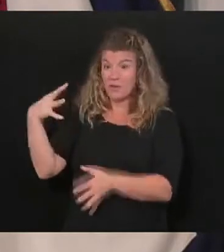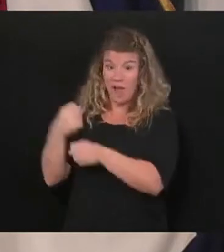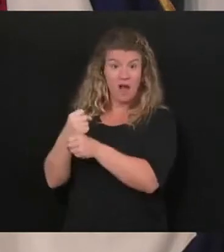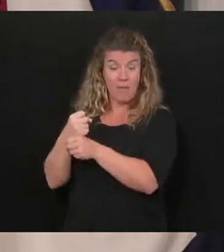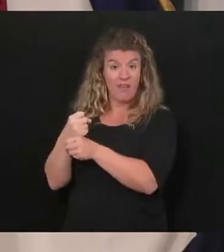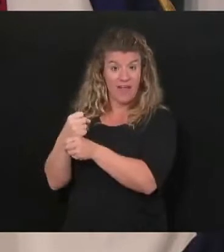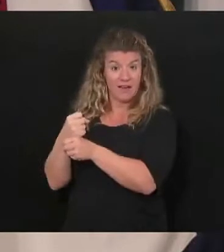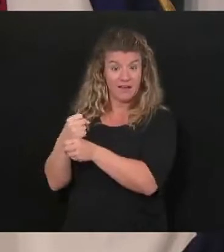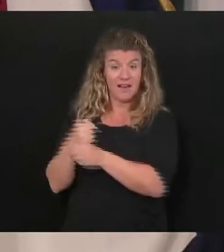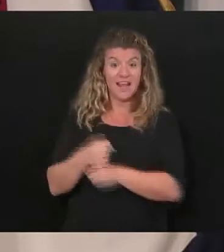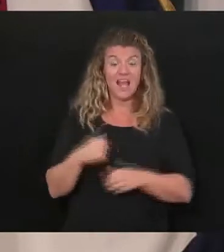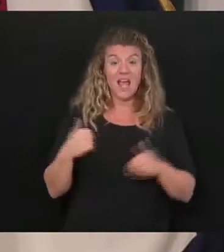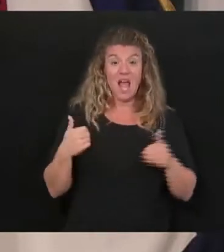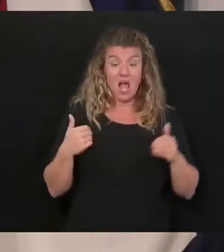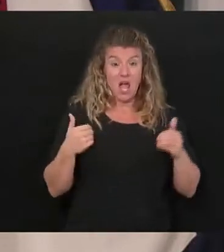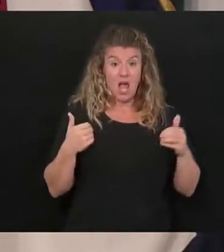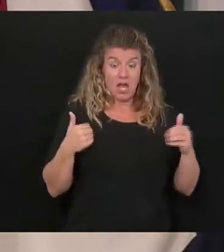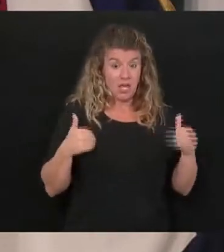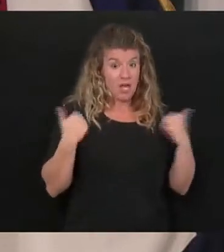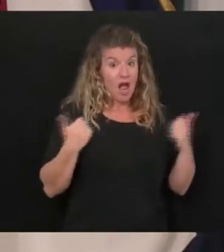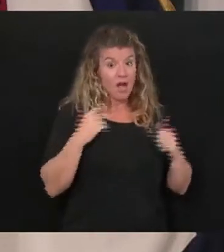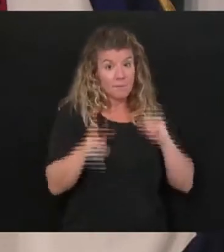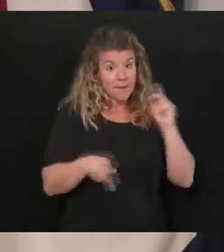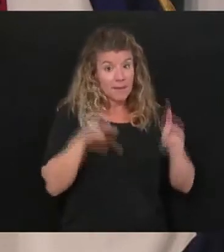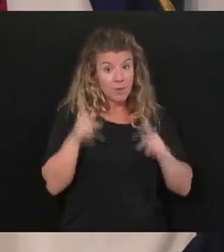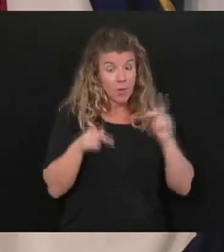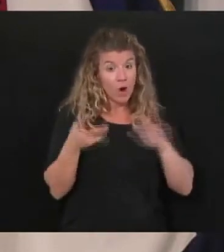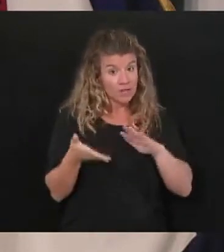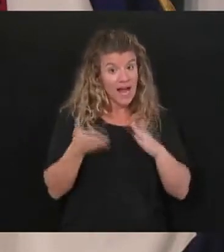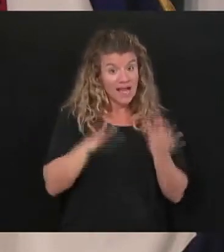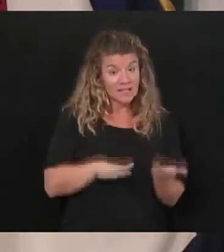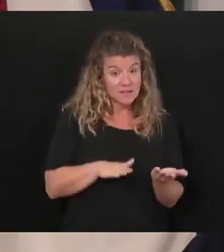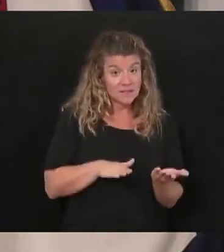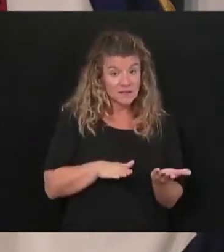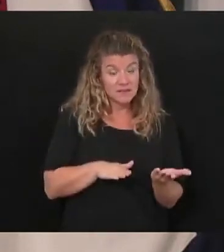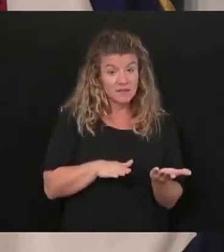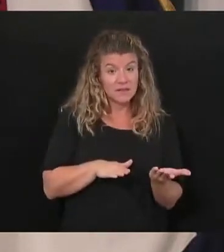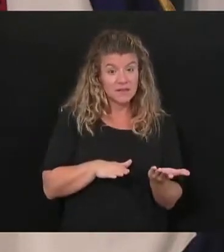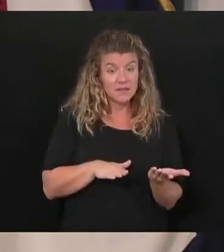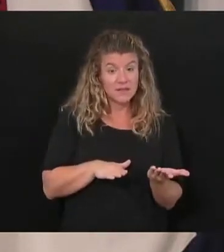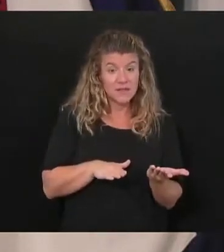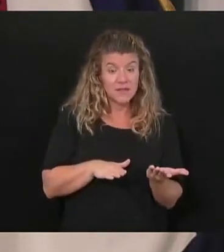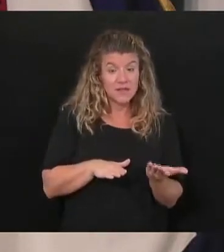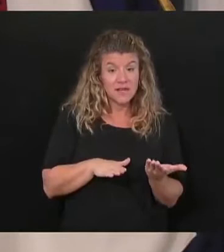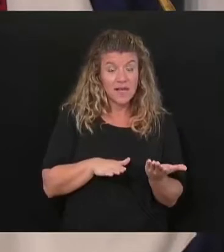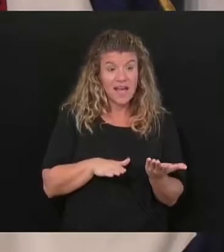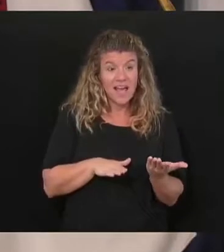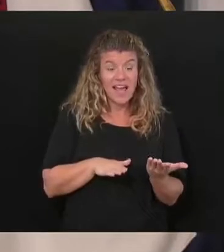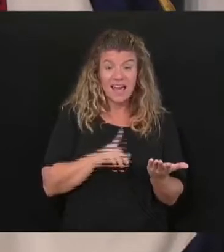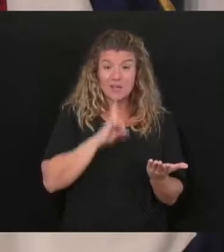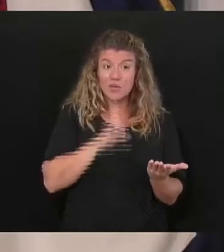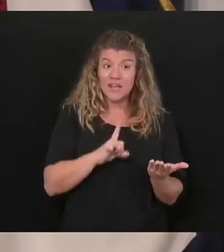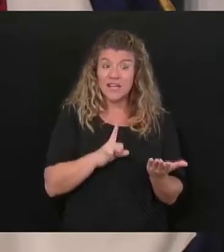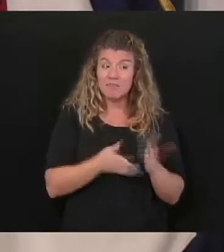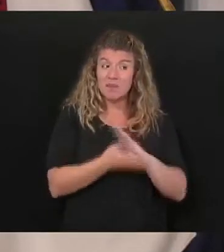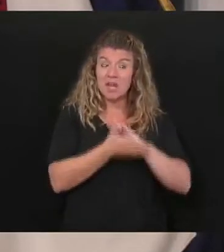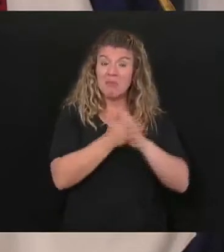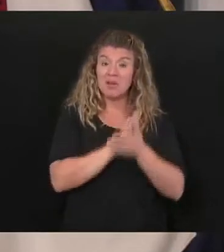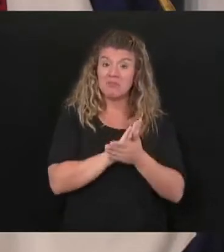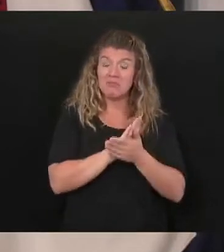Young people are dying with this. And absolutely it is becoming very troublesome